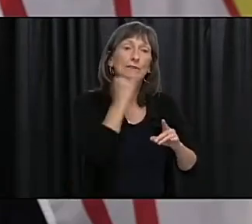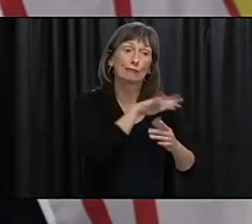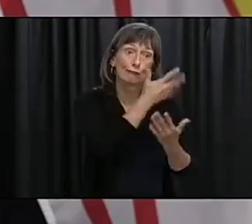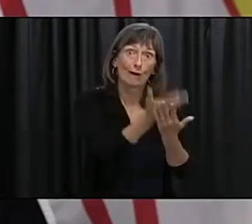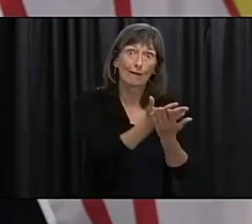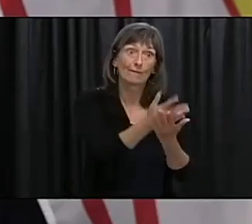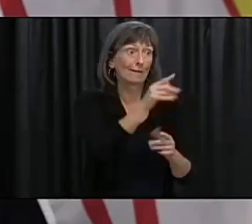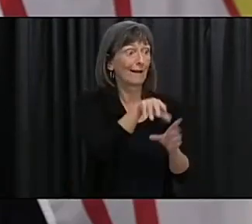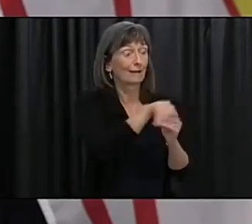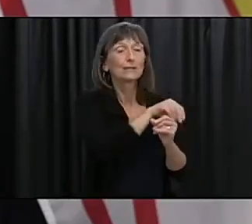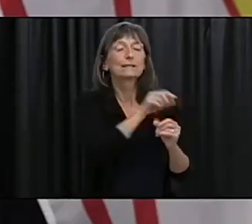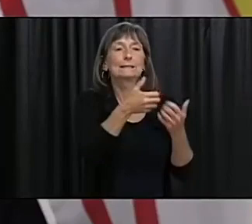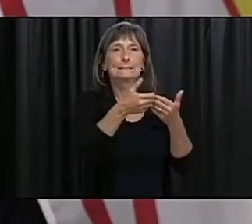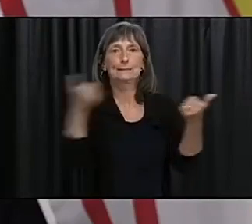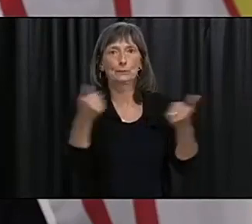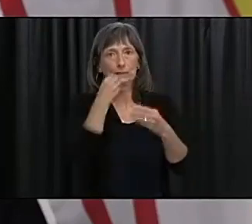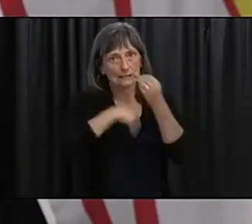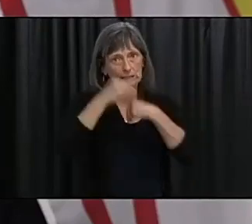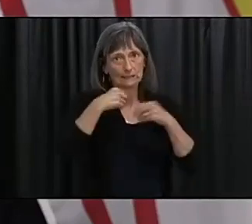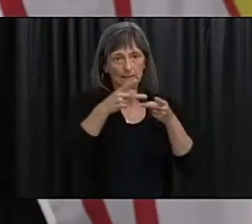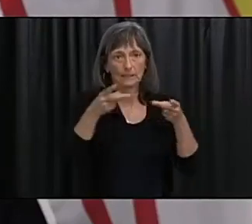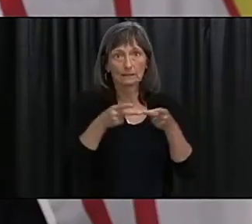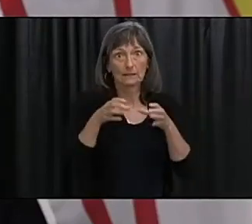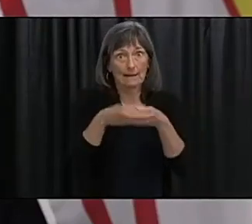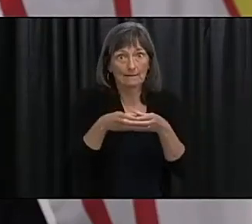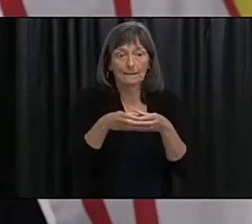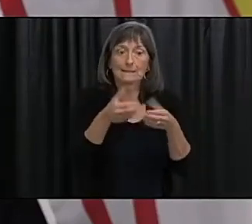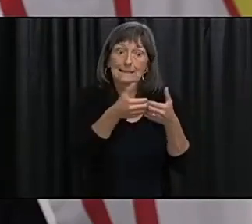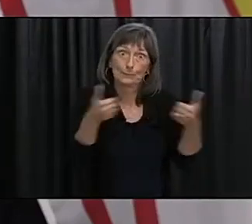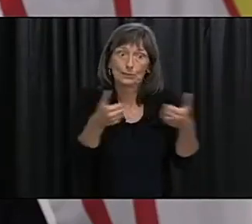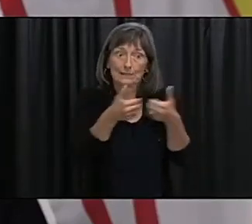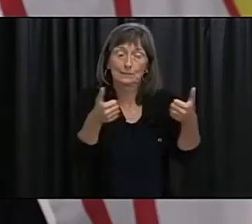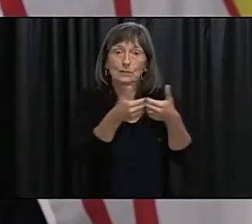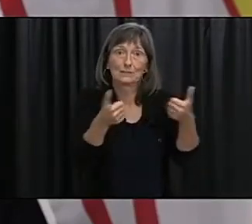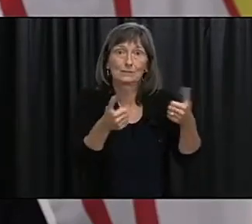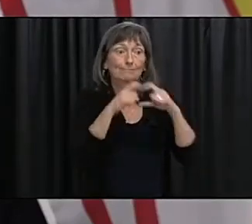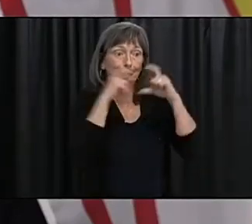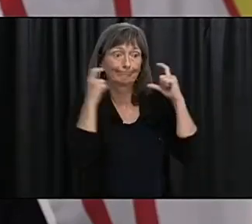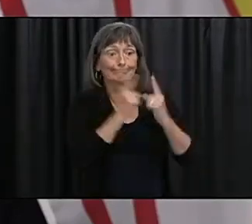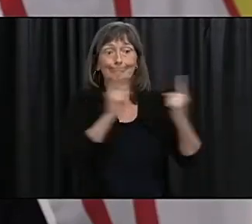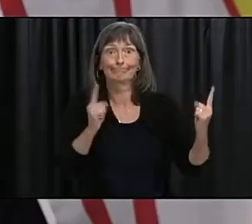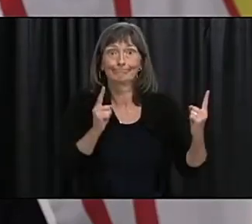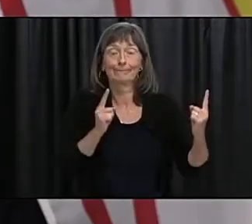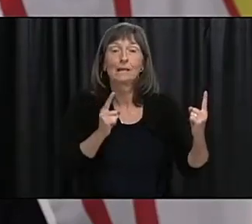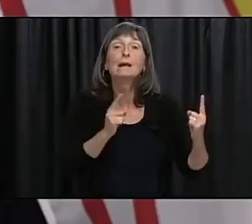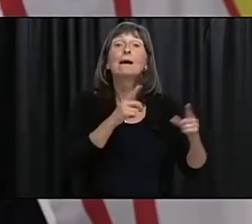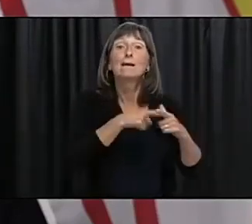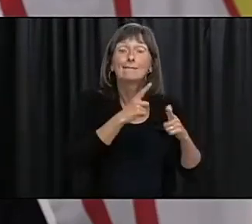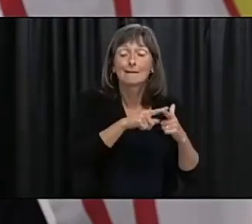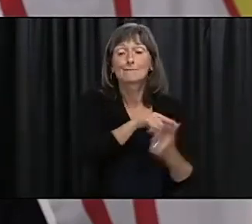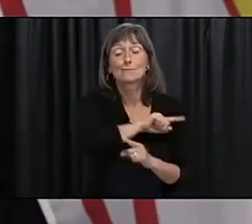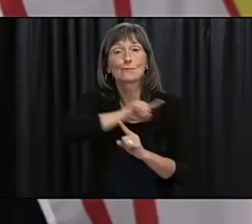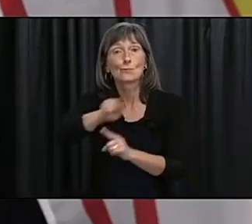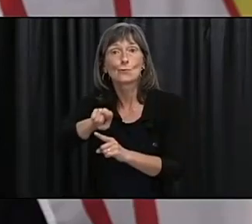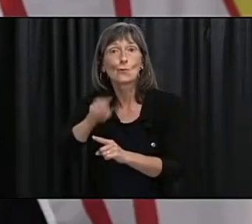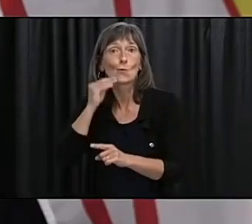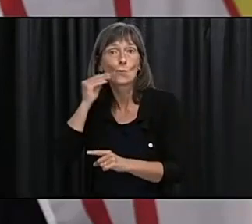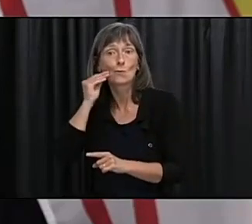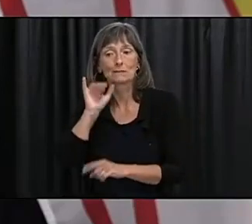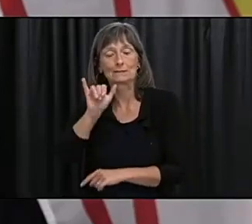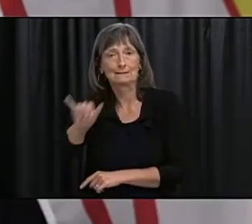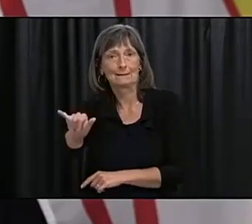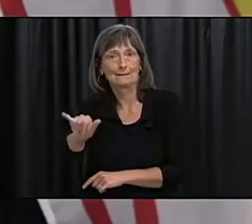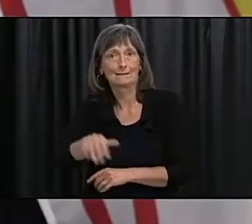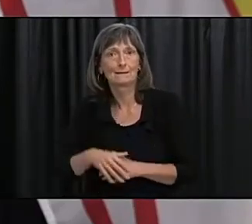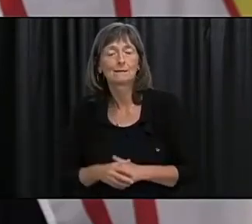as an essential worker the way you actually work in that workplace and these are not being followed we